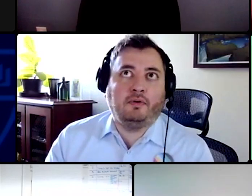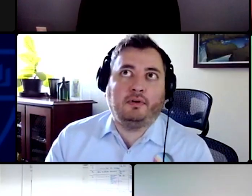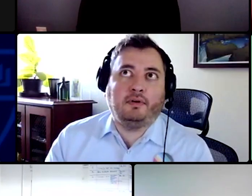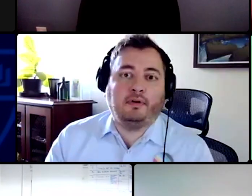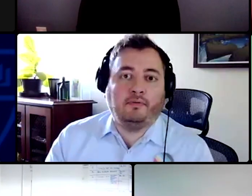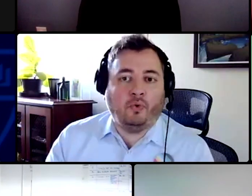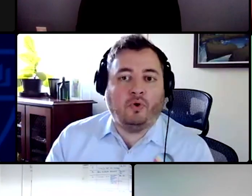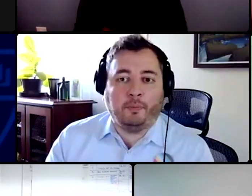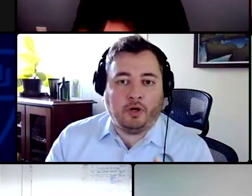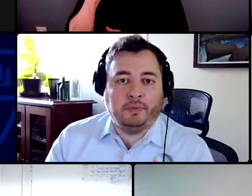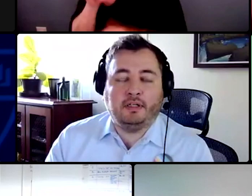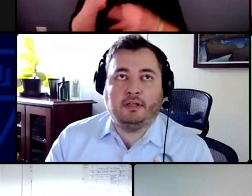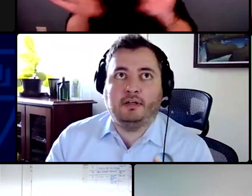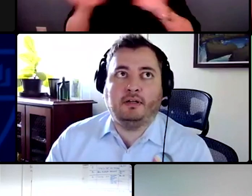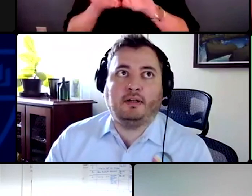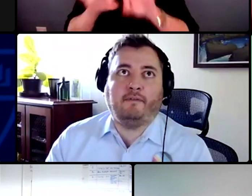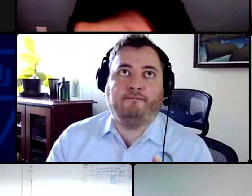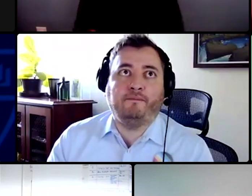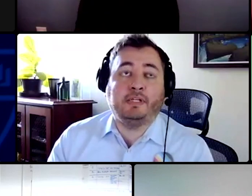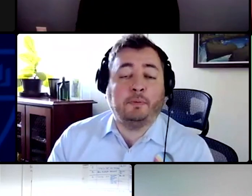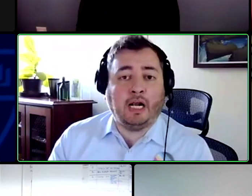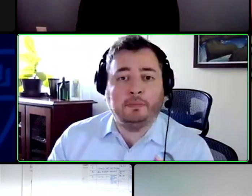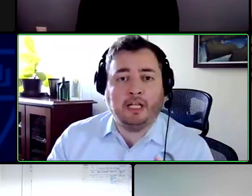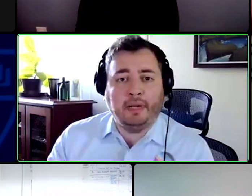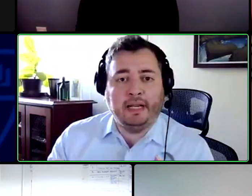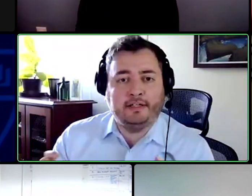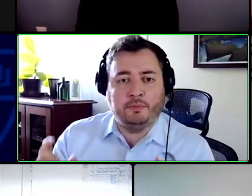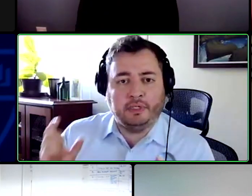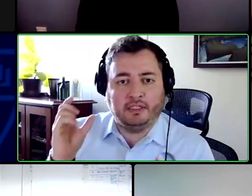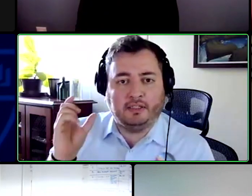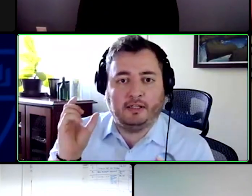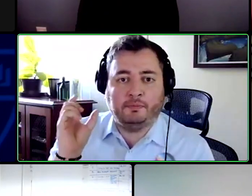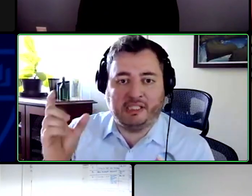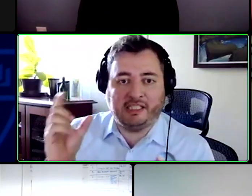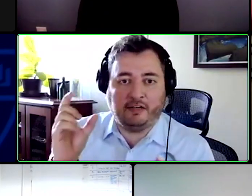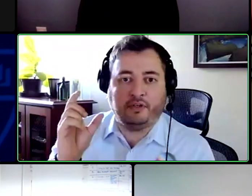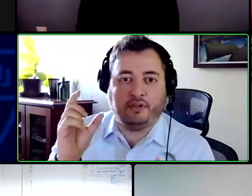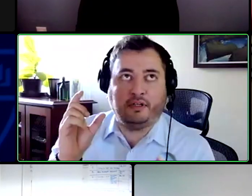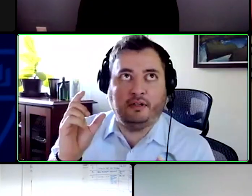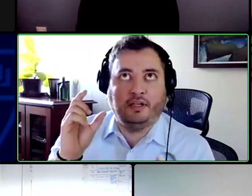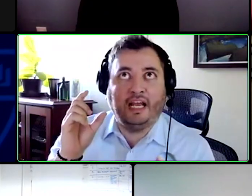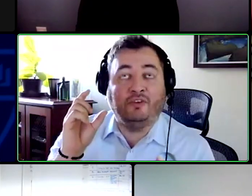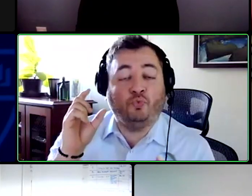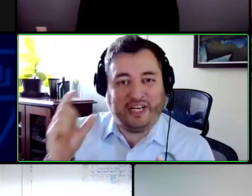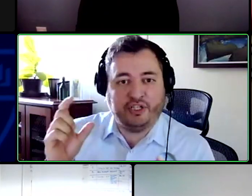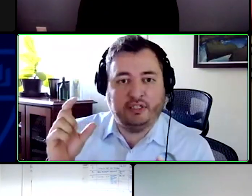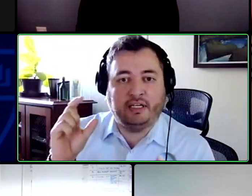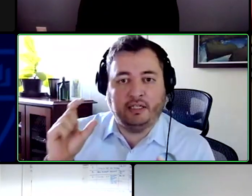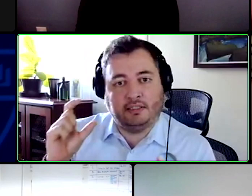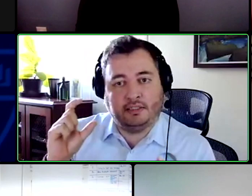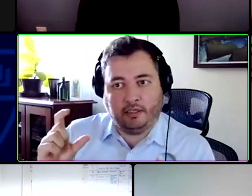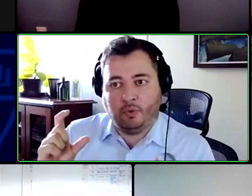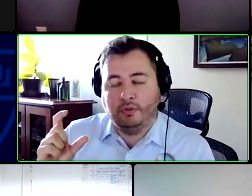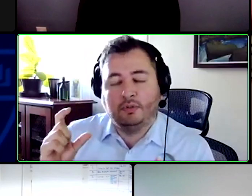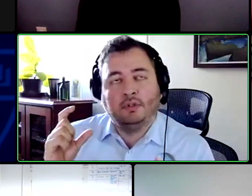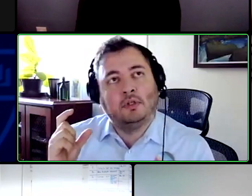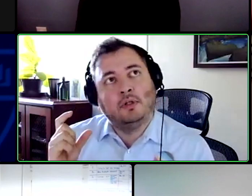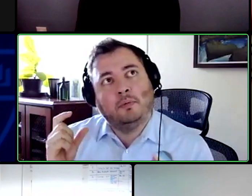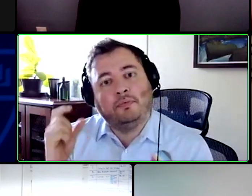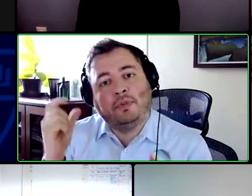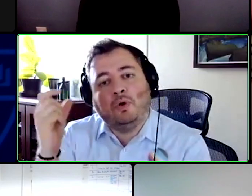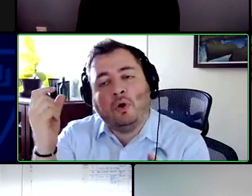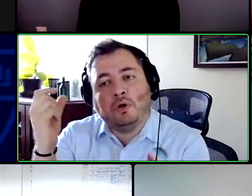That's key. For appointments. Sometimes they may need to be specifically and rigid in a schedule.